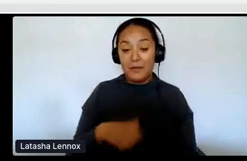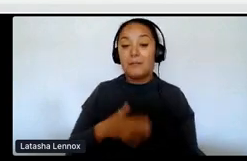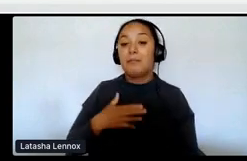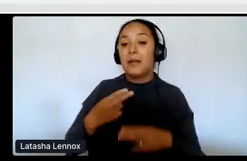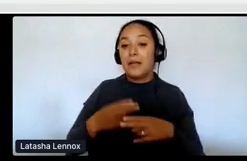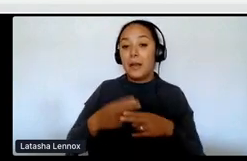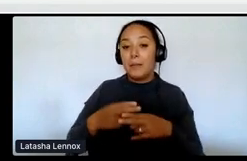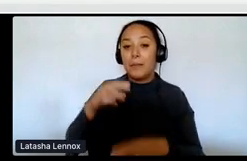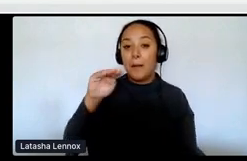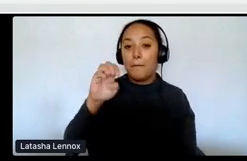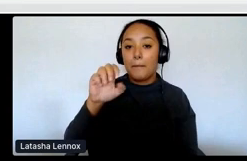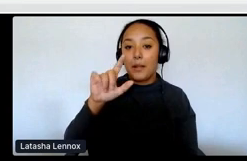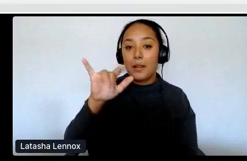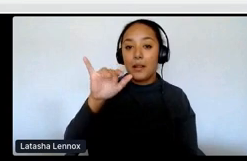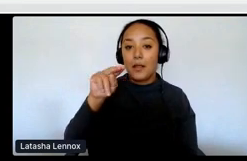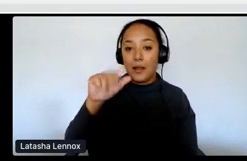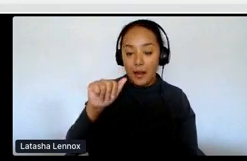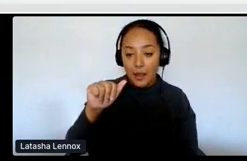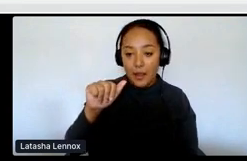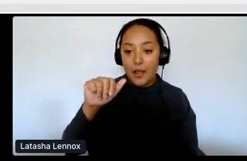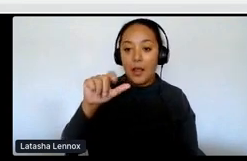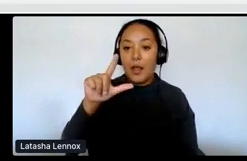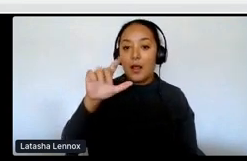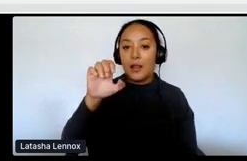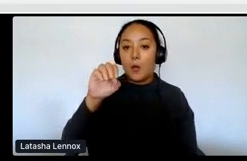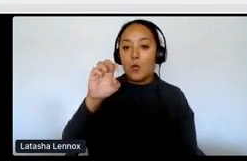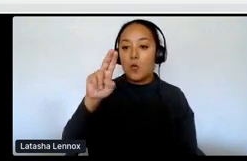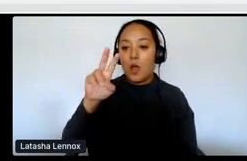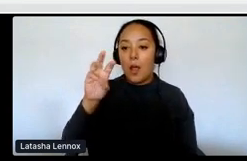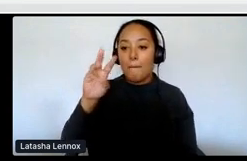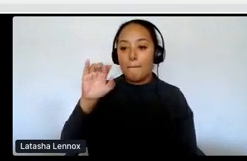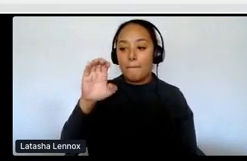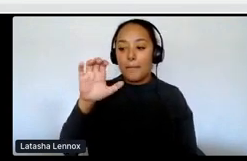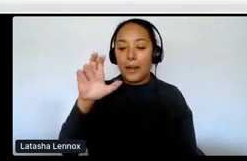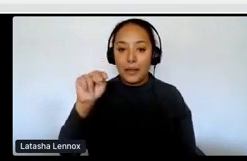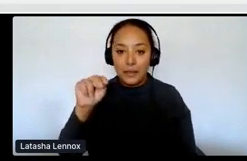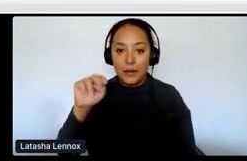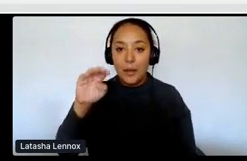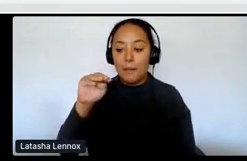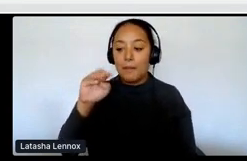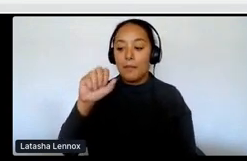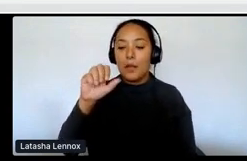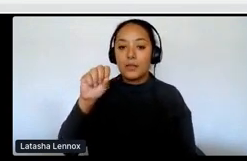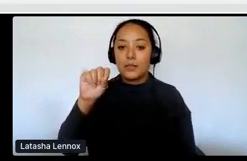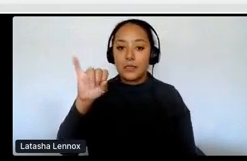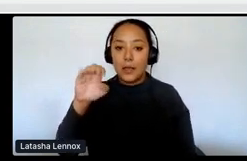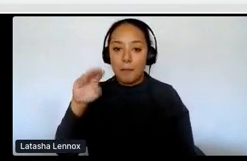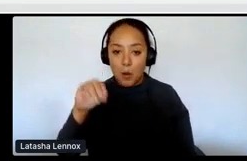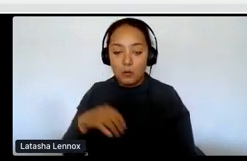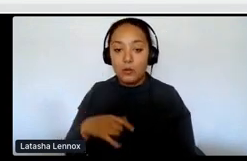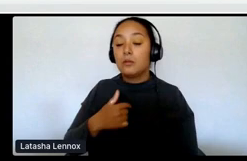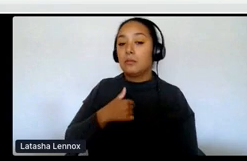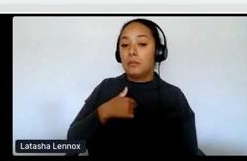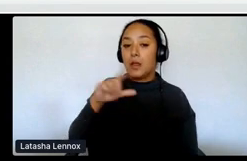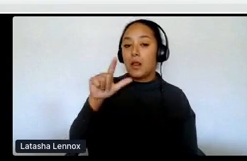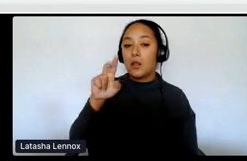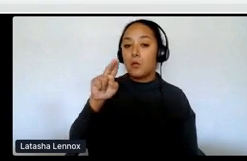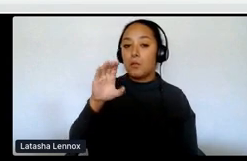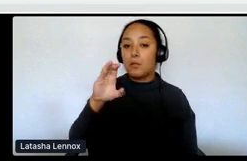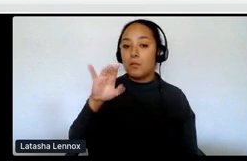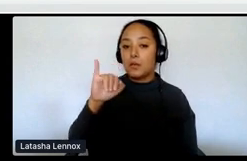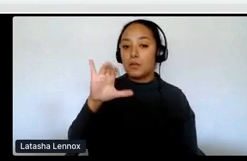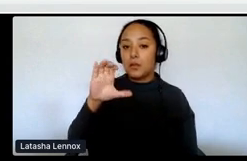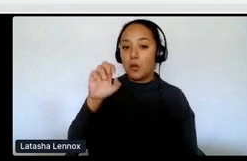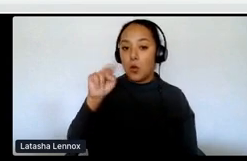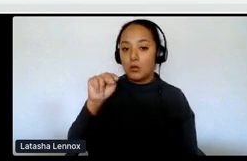Miawapin-Lubokan-Massimo. I am Lubokan Cree from Northern Alberta. I was born into my